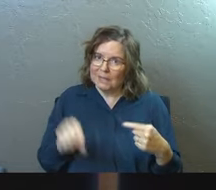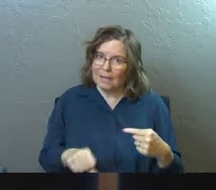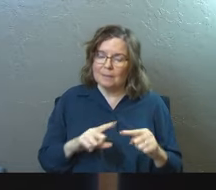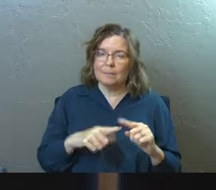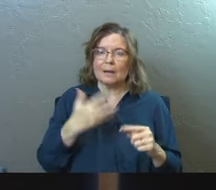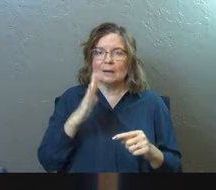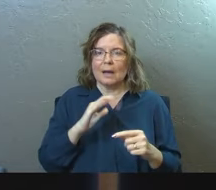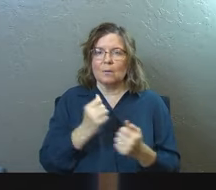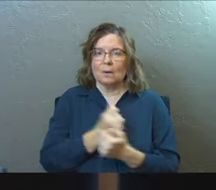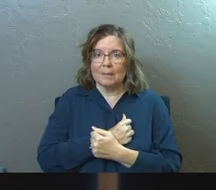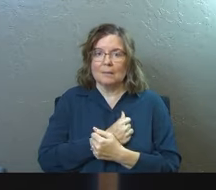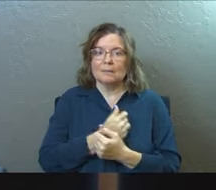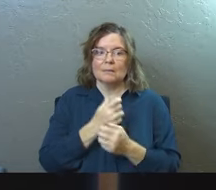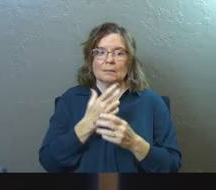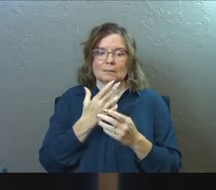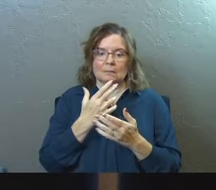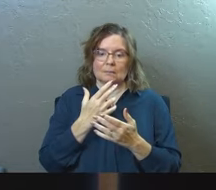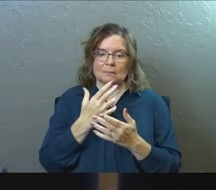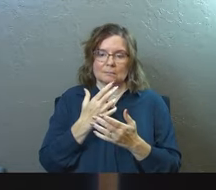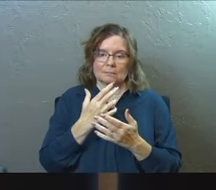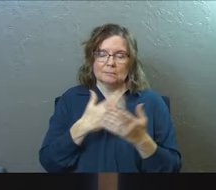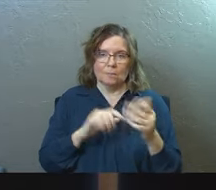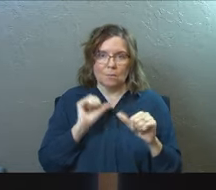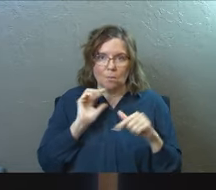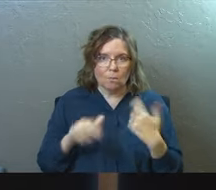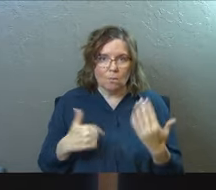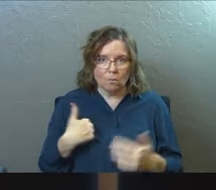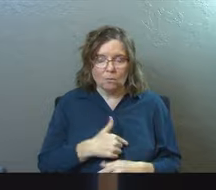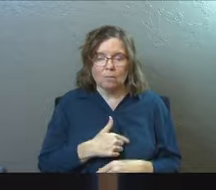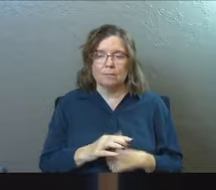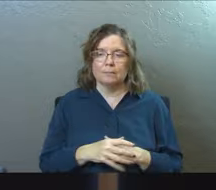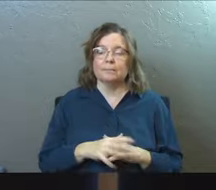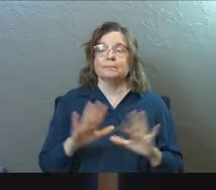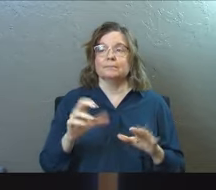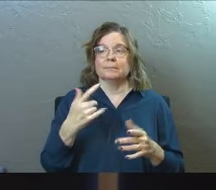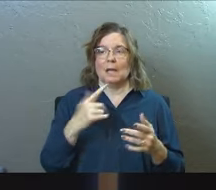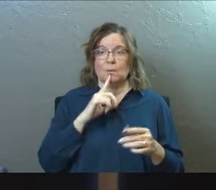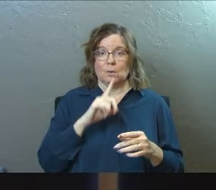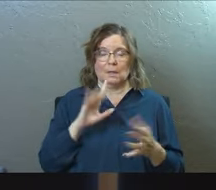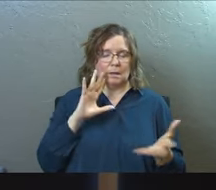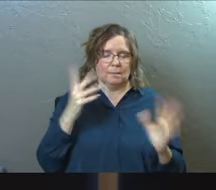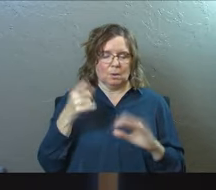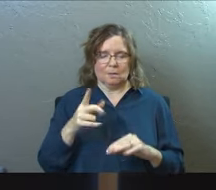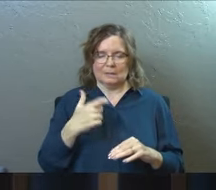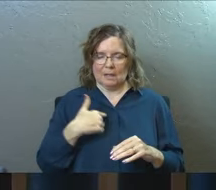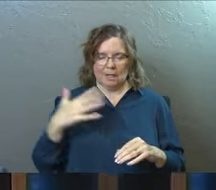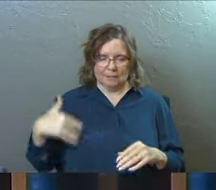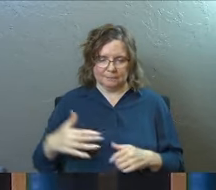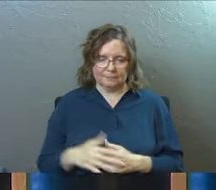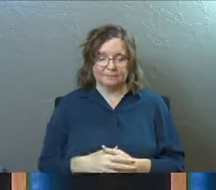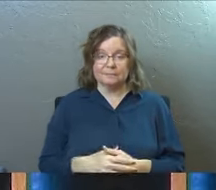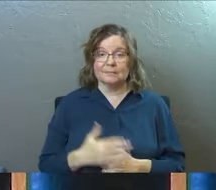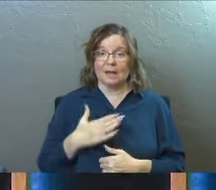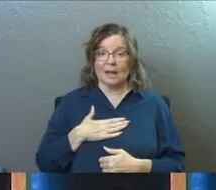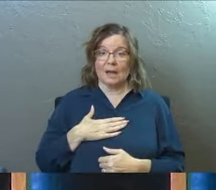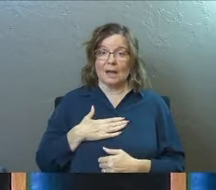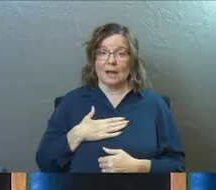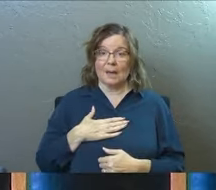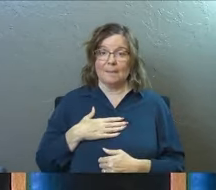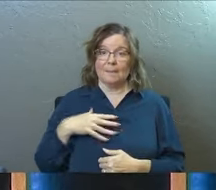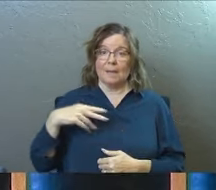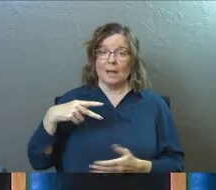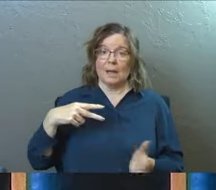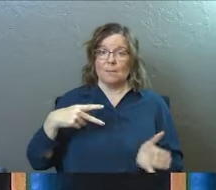God loves to bless the needle of truth and the haystack of error. All right, now I'm really going to mess with you because I haven't yet. I'm a Protestant.